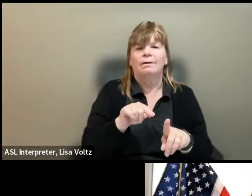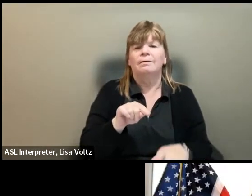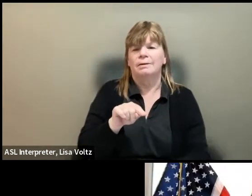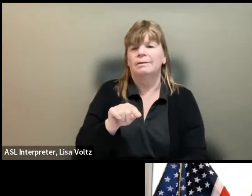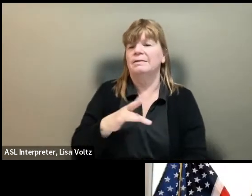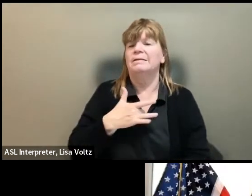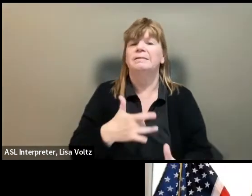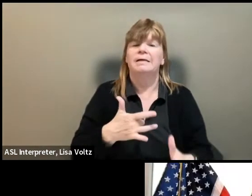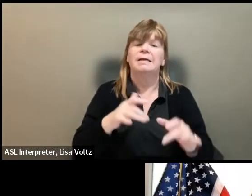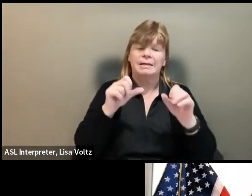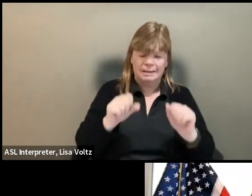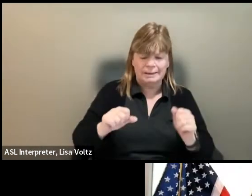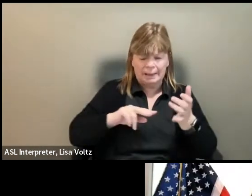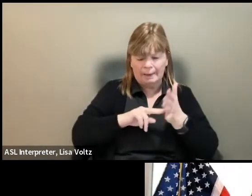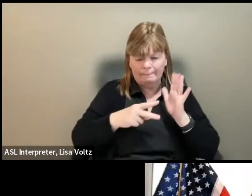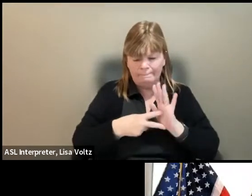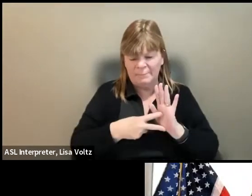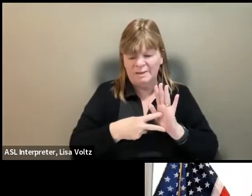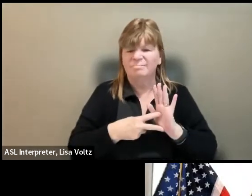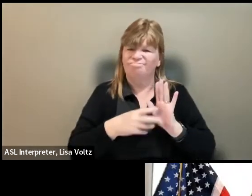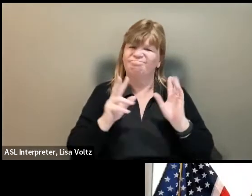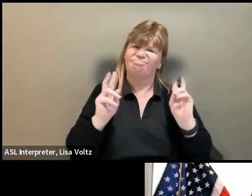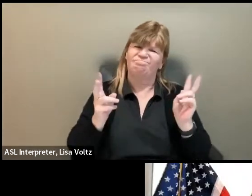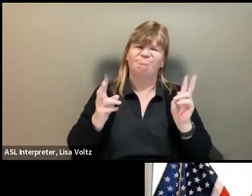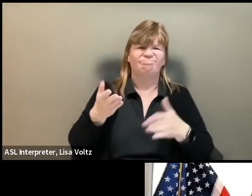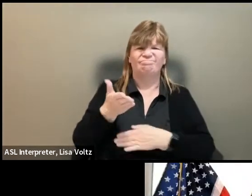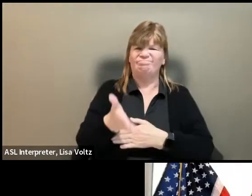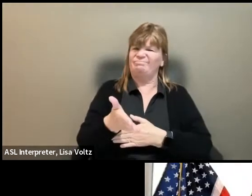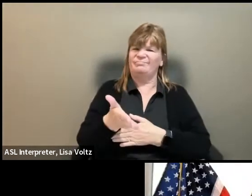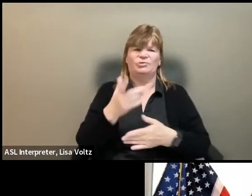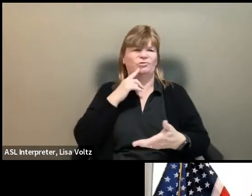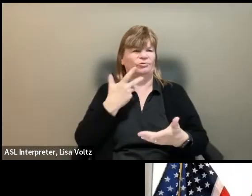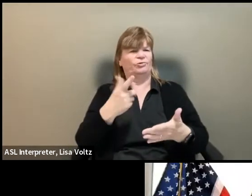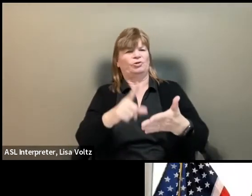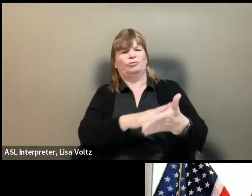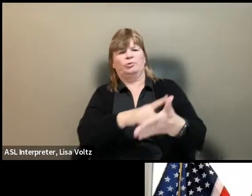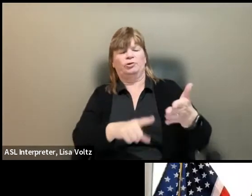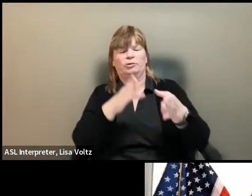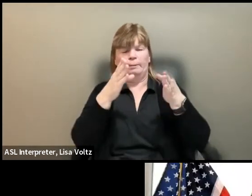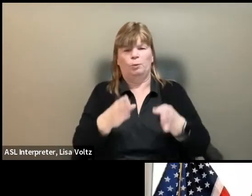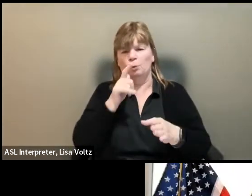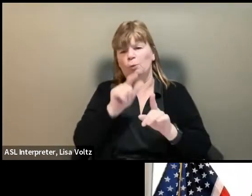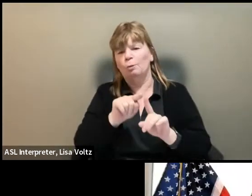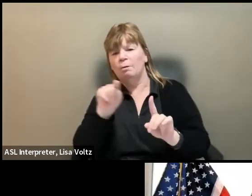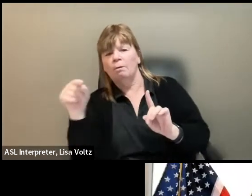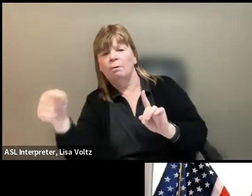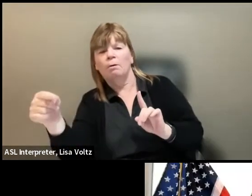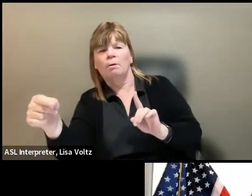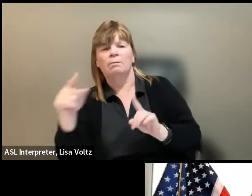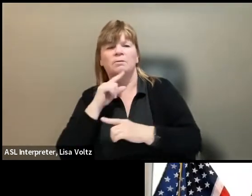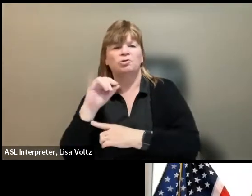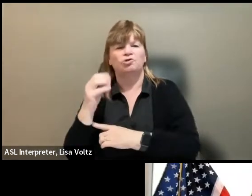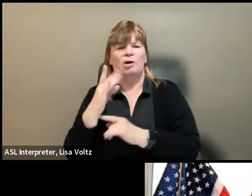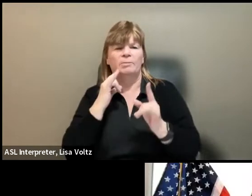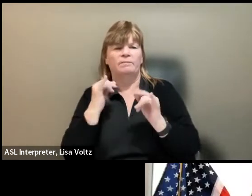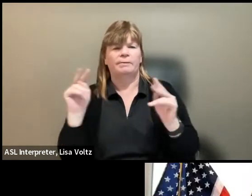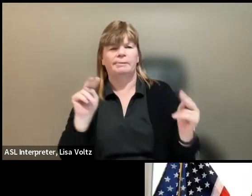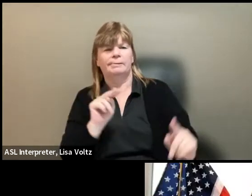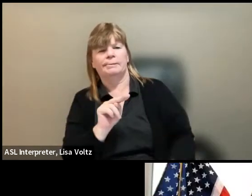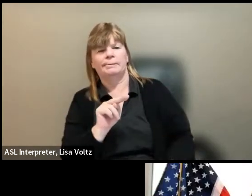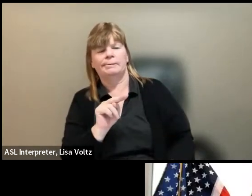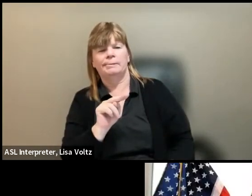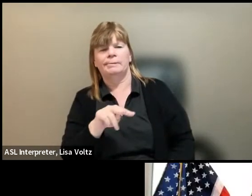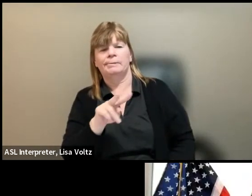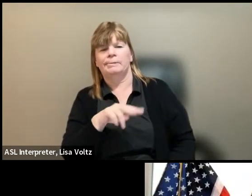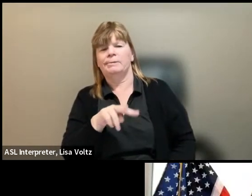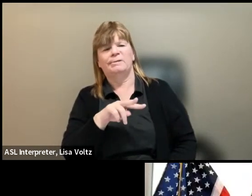mean that there's an invitation of discrimination. The person who is on the other end of the job interview may deem that person